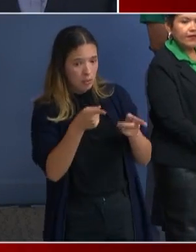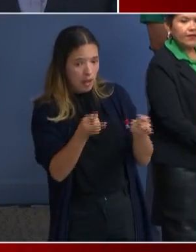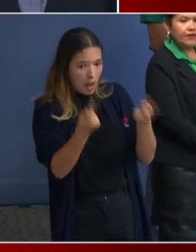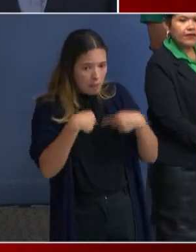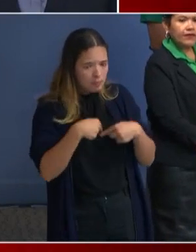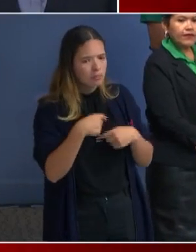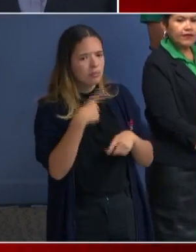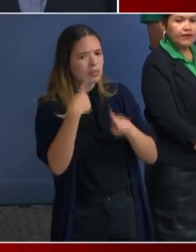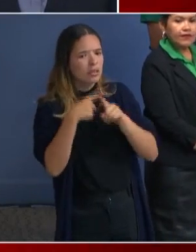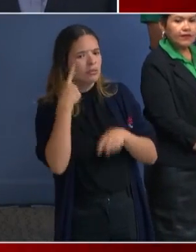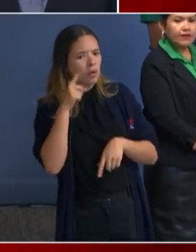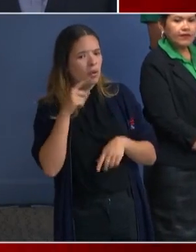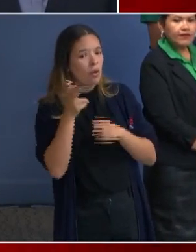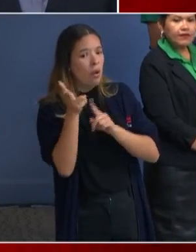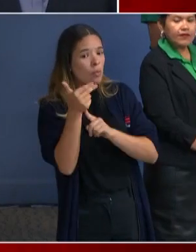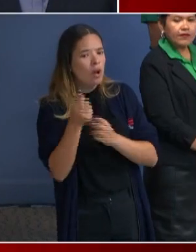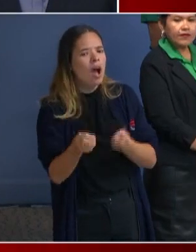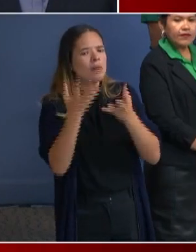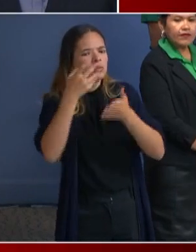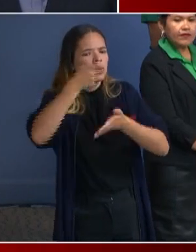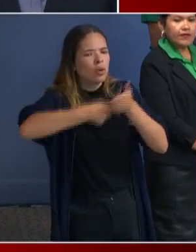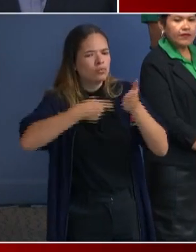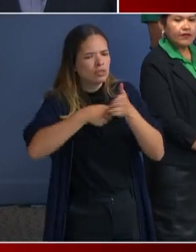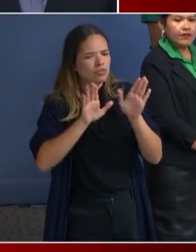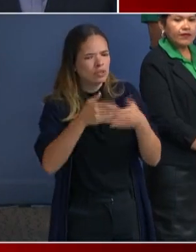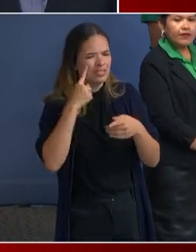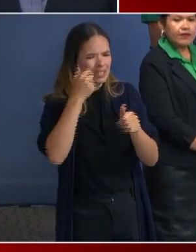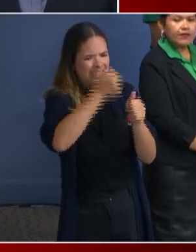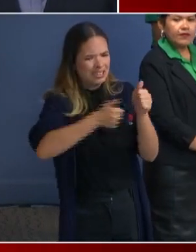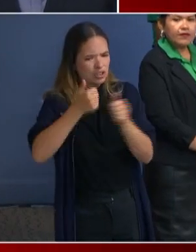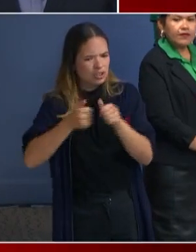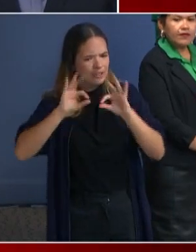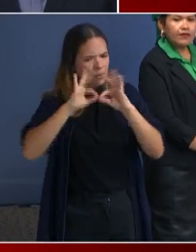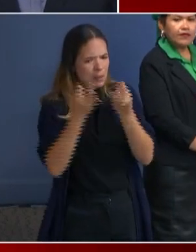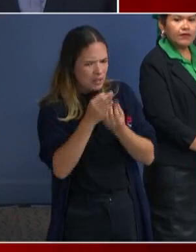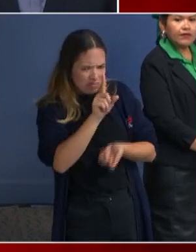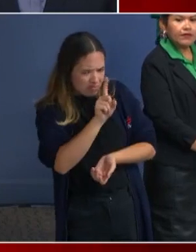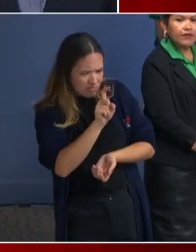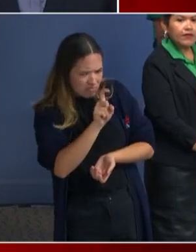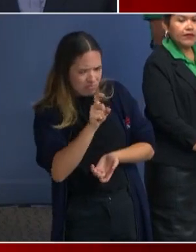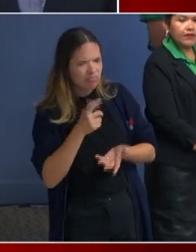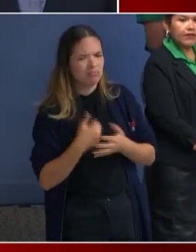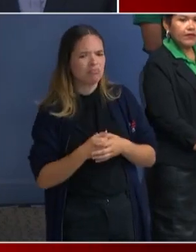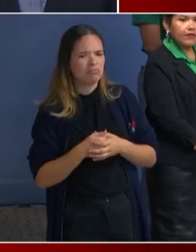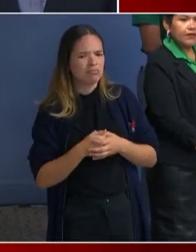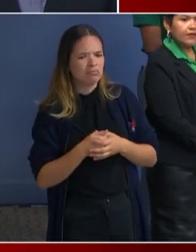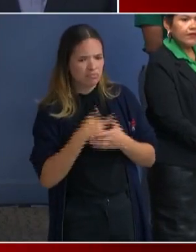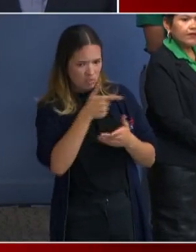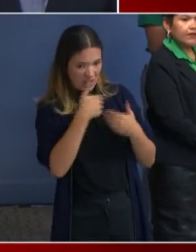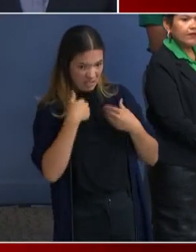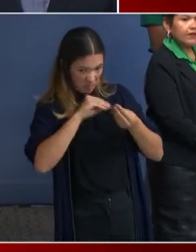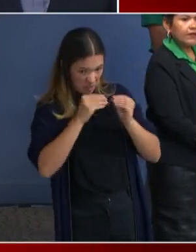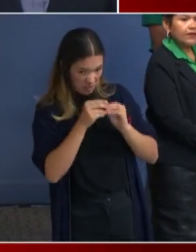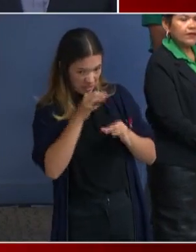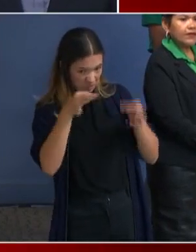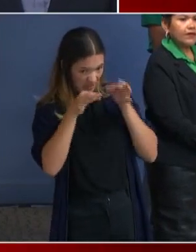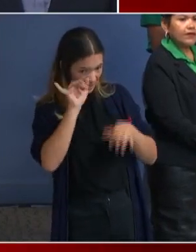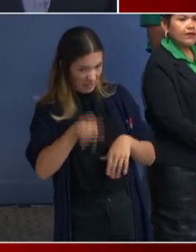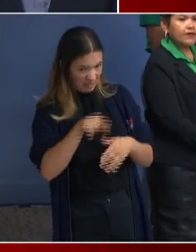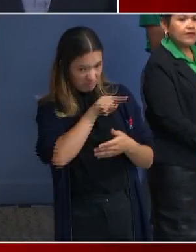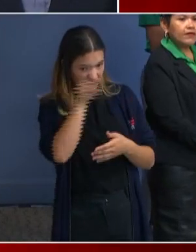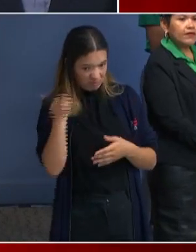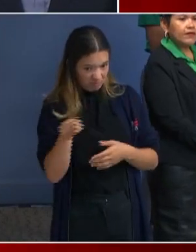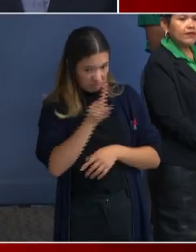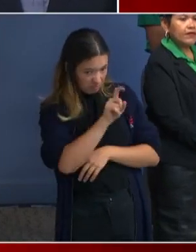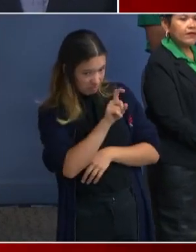what's the approximate cost for each family? Or is there some kind of, uh, metric you can give us to explain how much those hotel rooms are costing? Um, I don't